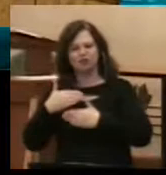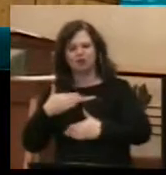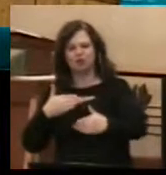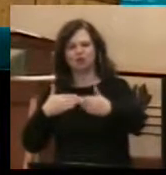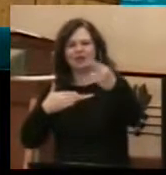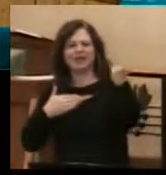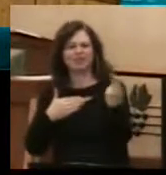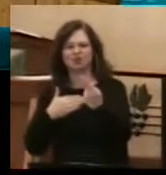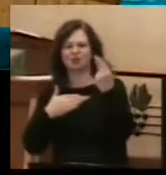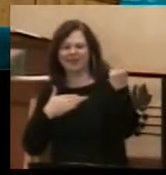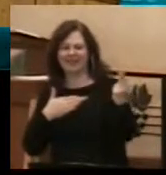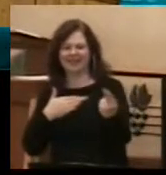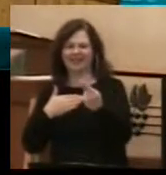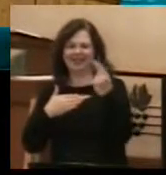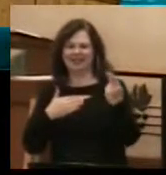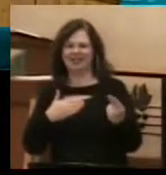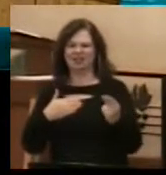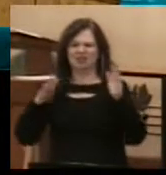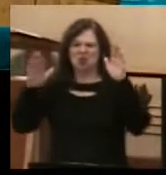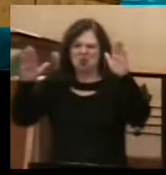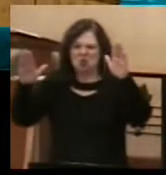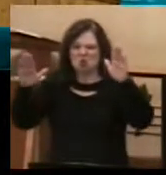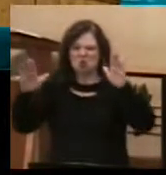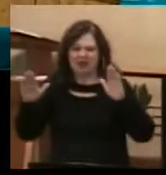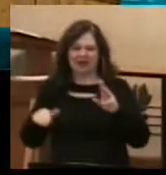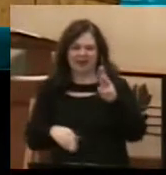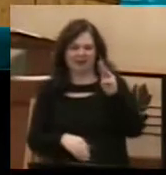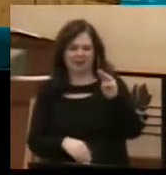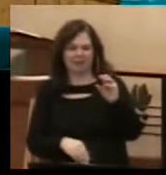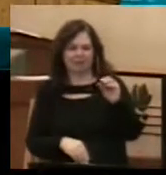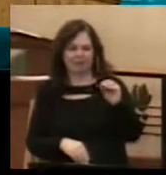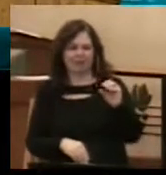monster sturgeon of Lake Lita.